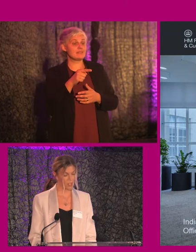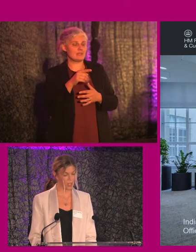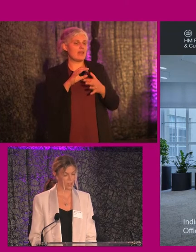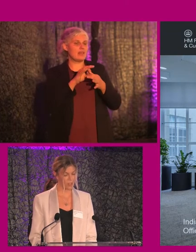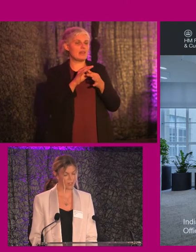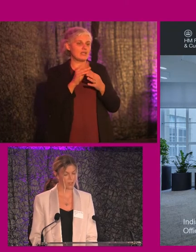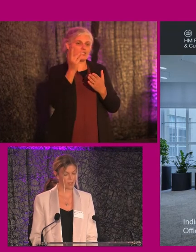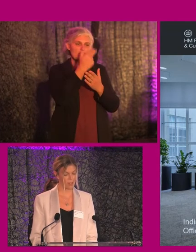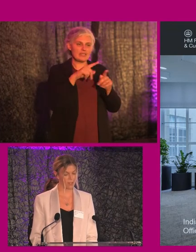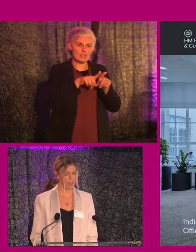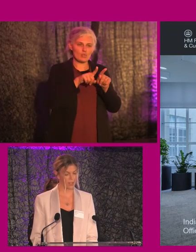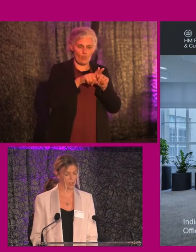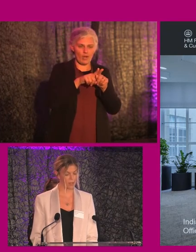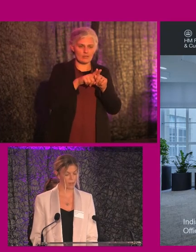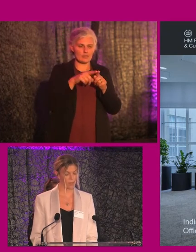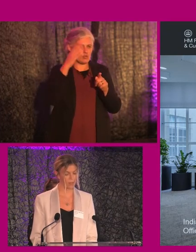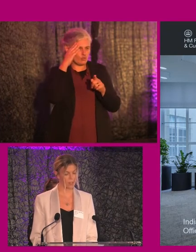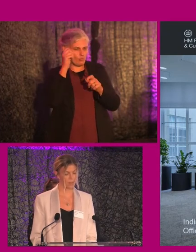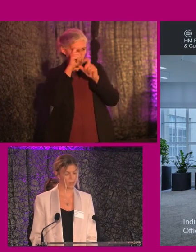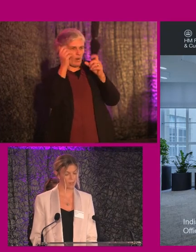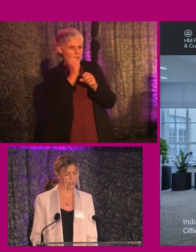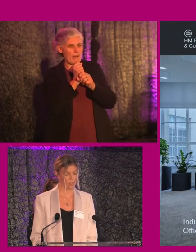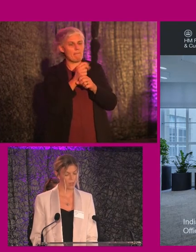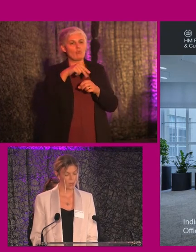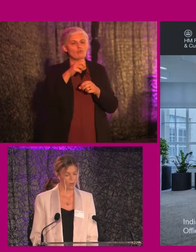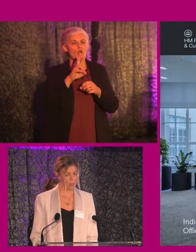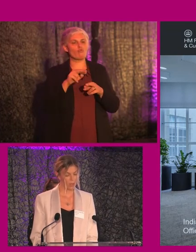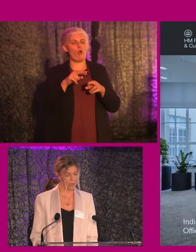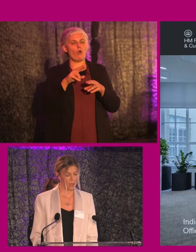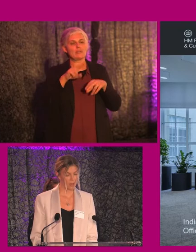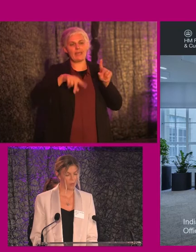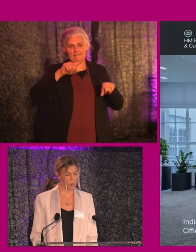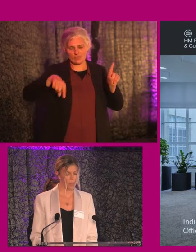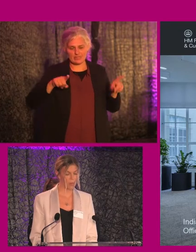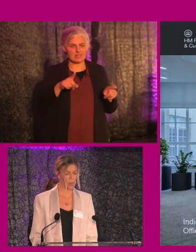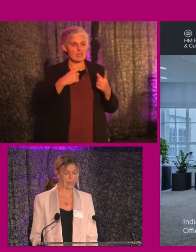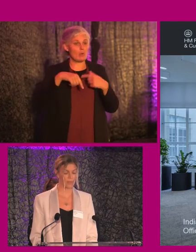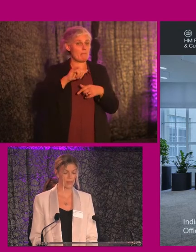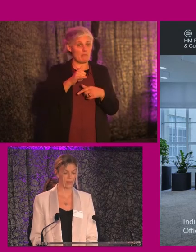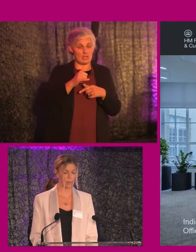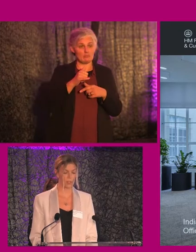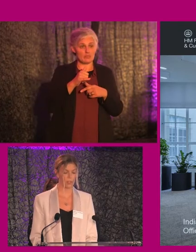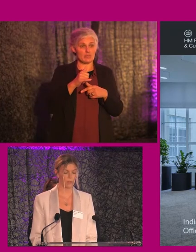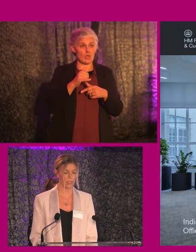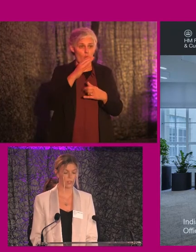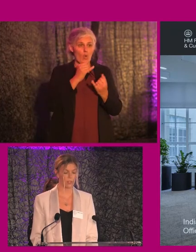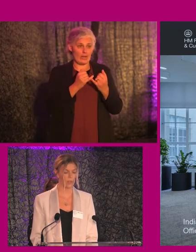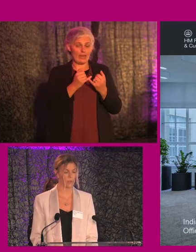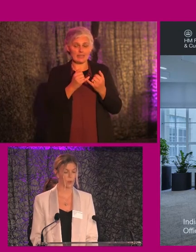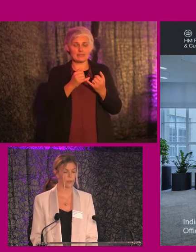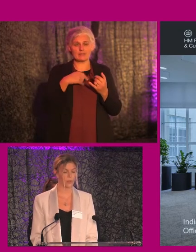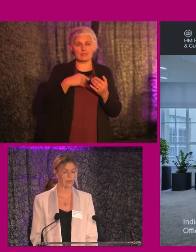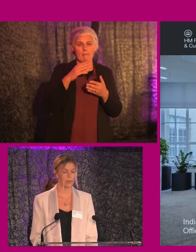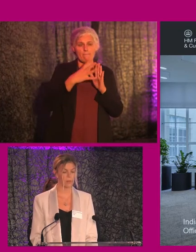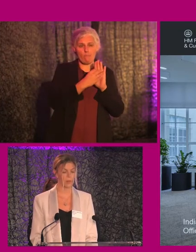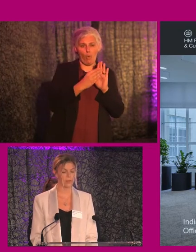design which acknowledges, addresses and includes of neurodiversity. What may be a piece of sleek, modern, efficient design for